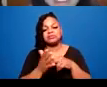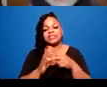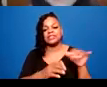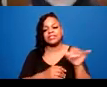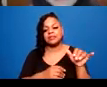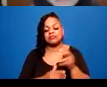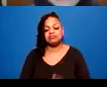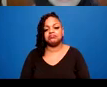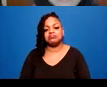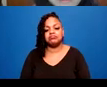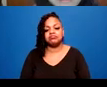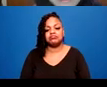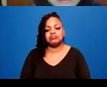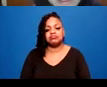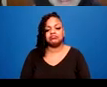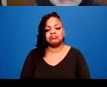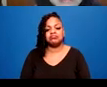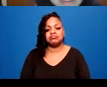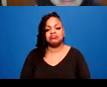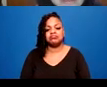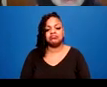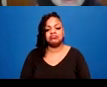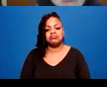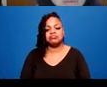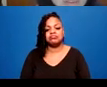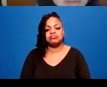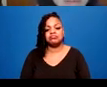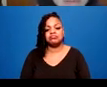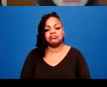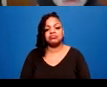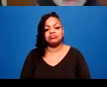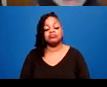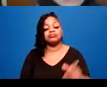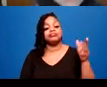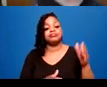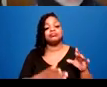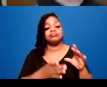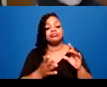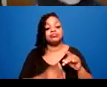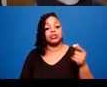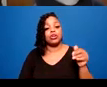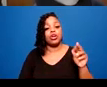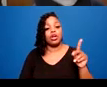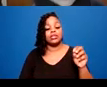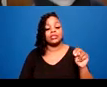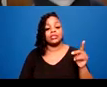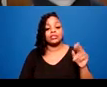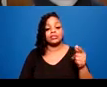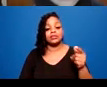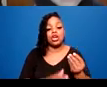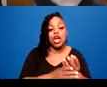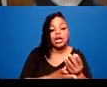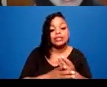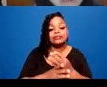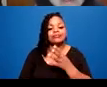Galadriel brought up gardening and accessing ancestral wisdom, which is definitely two